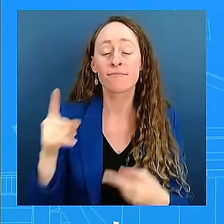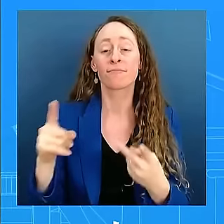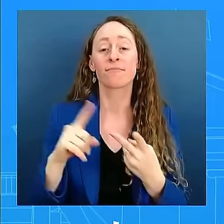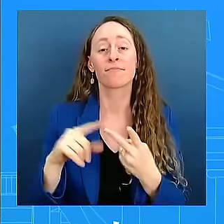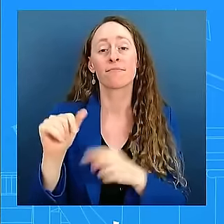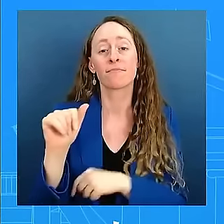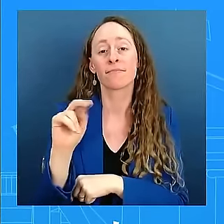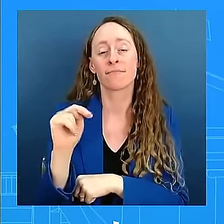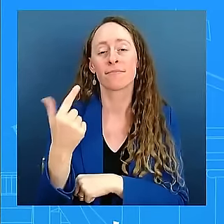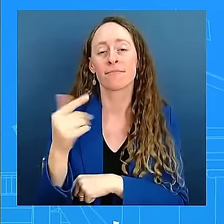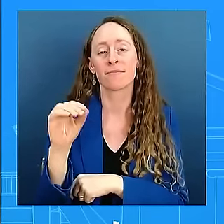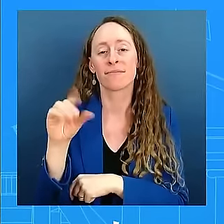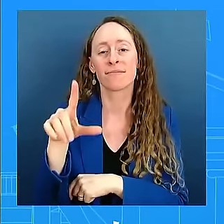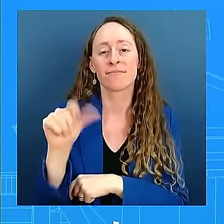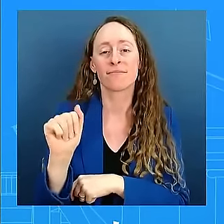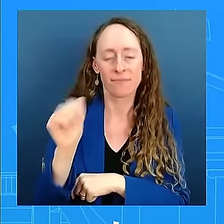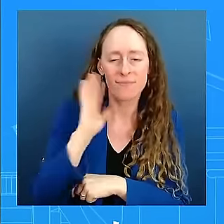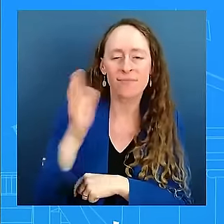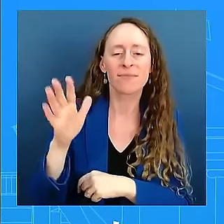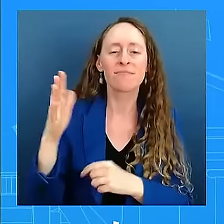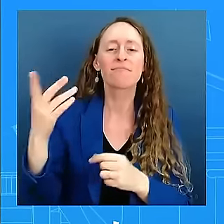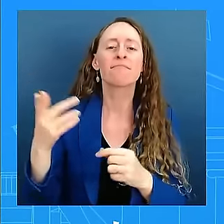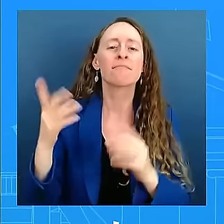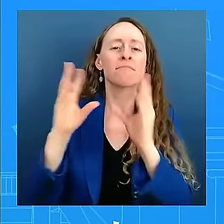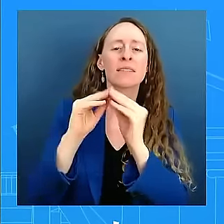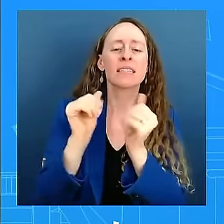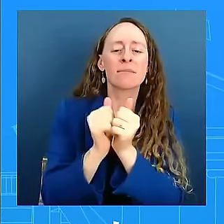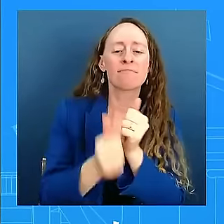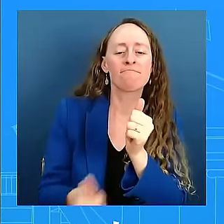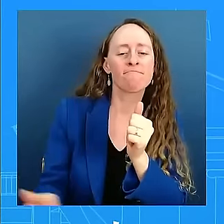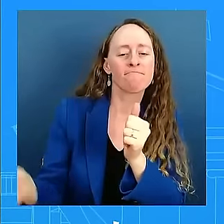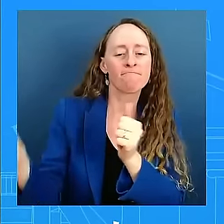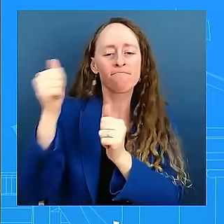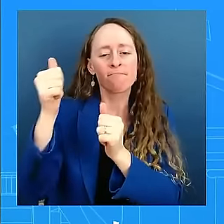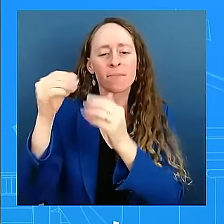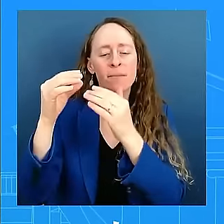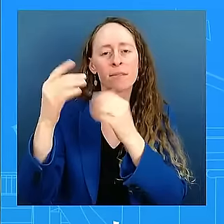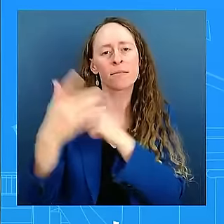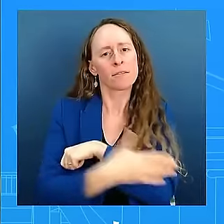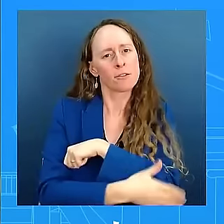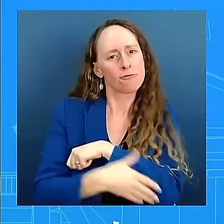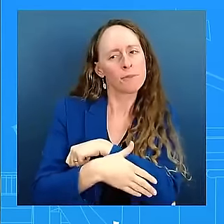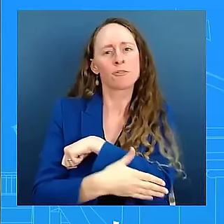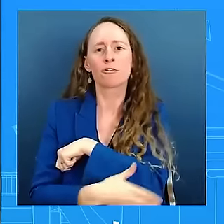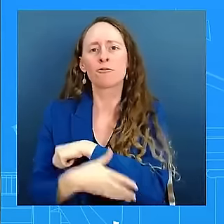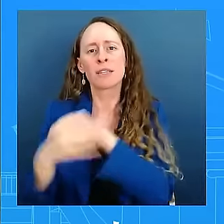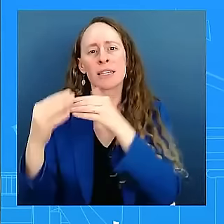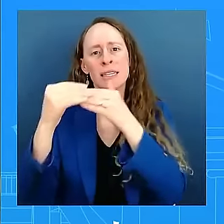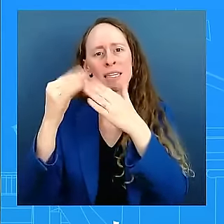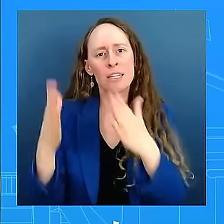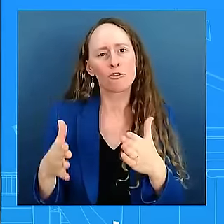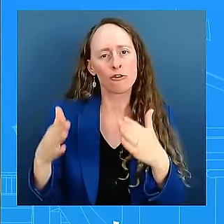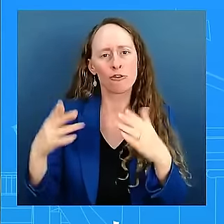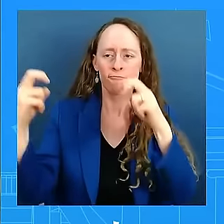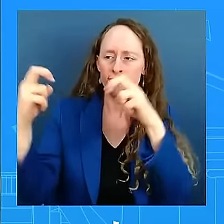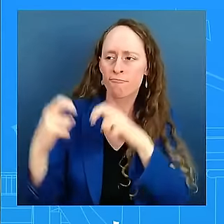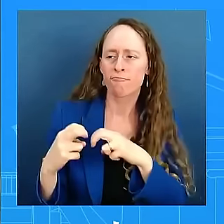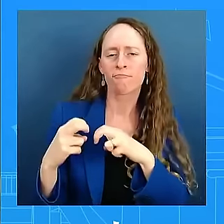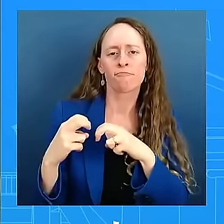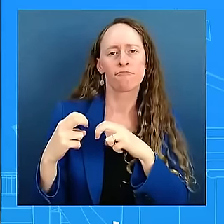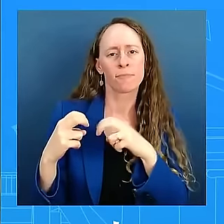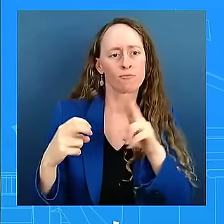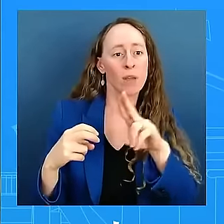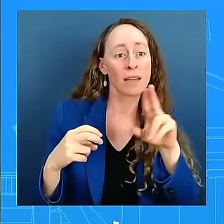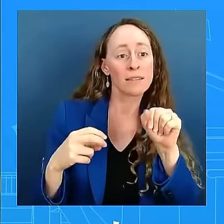have. And this speaks to the U.S.-Africa relationship that we want to continue, that we want to strengthen. And so